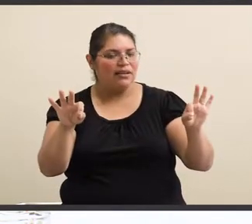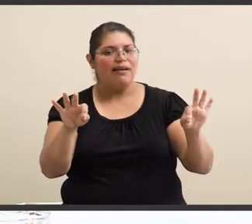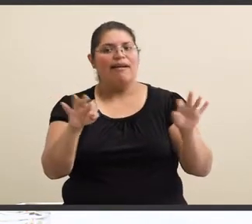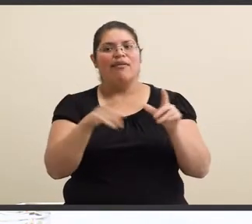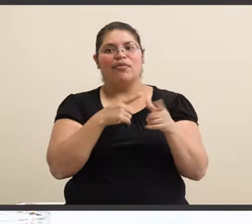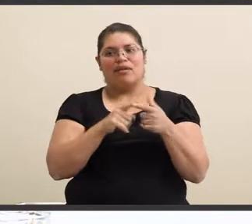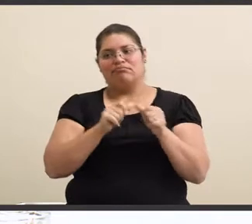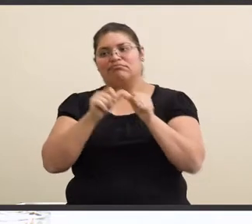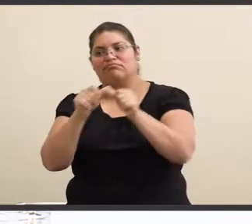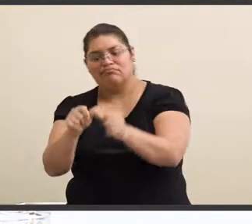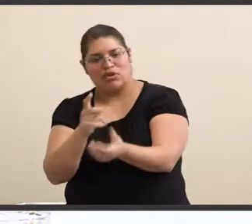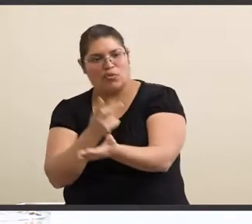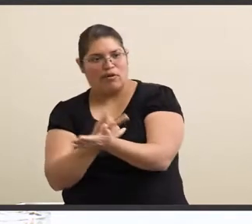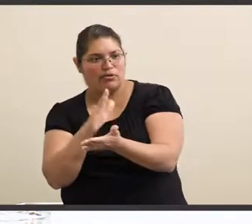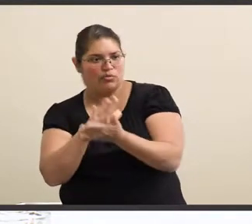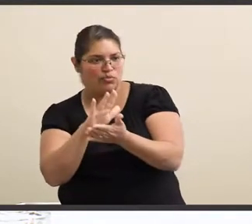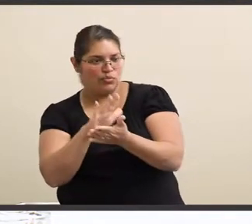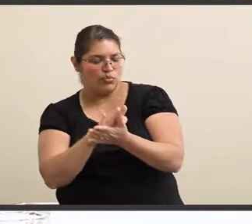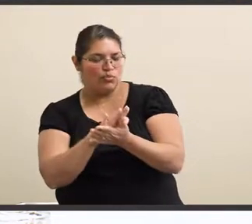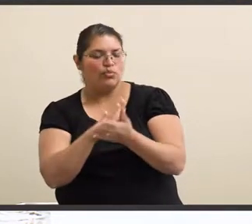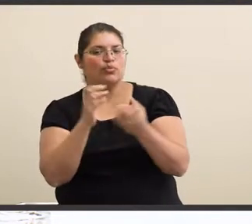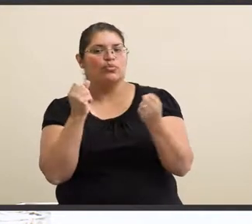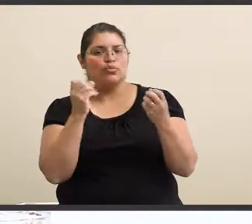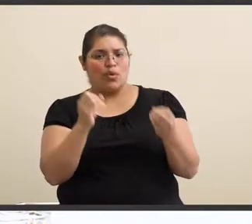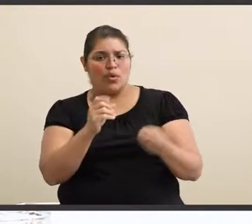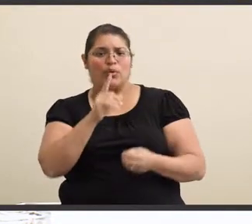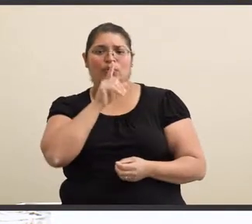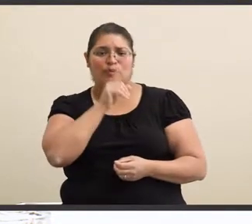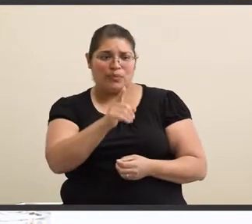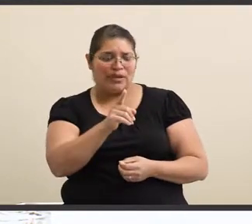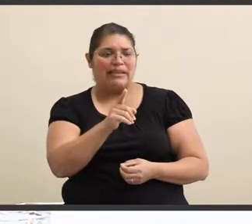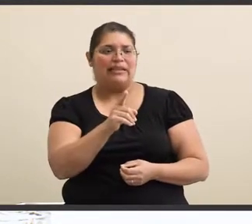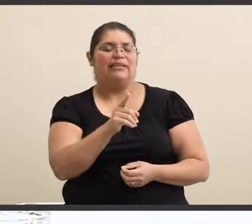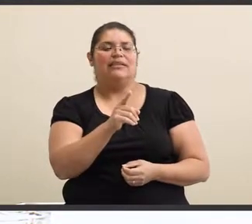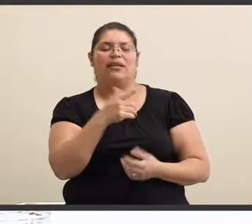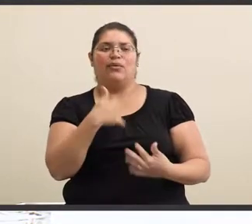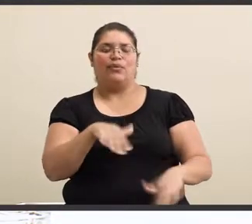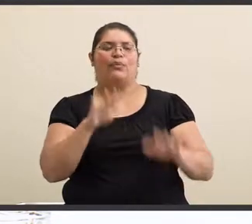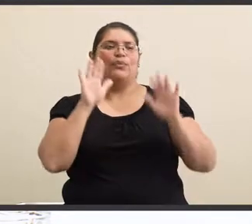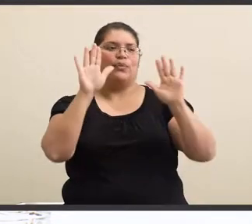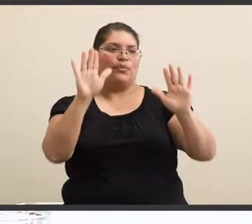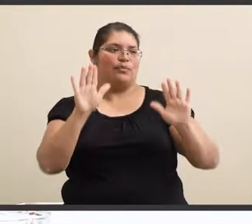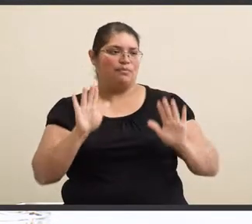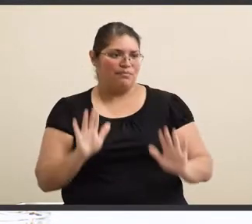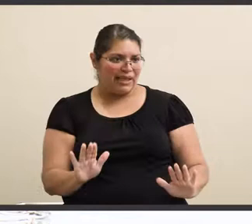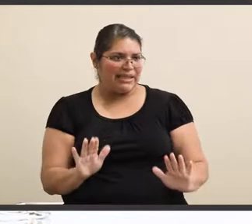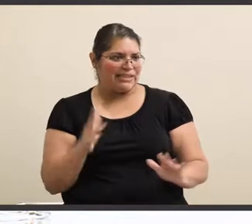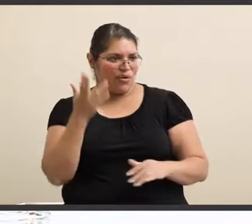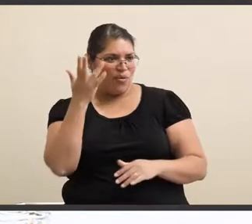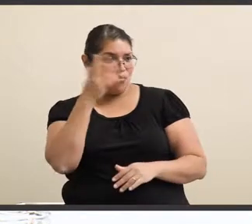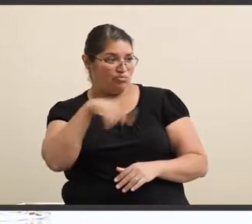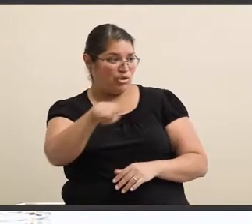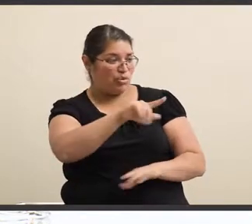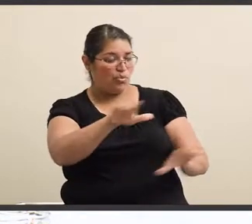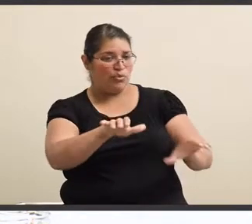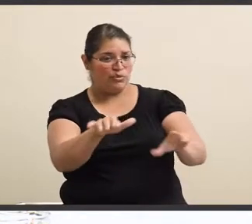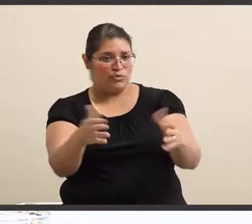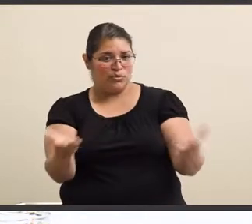gone on to graduate school. So it's very, very amazing what y'all do